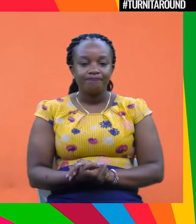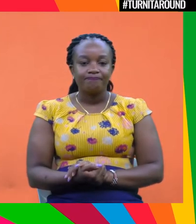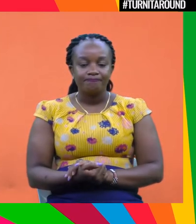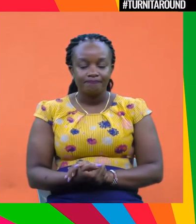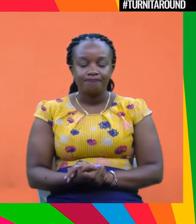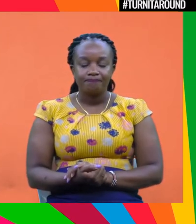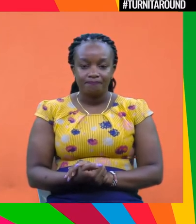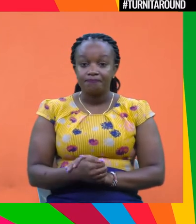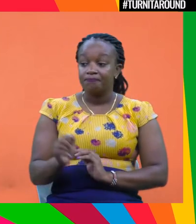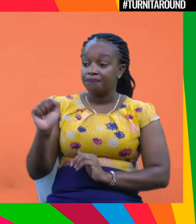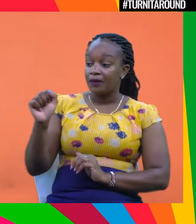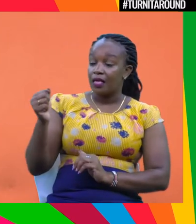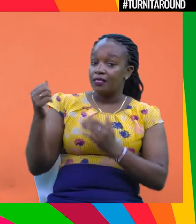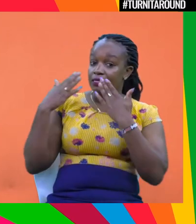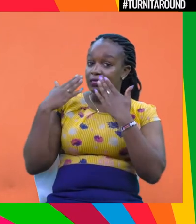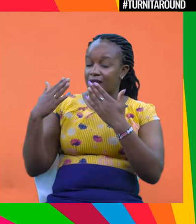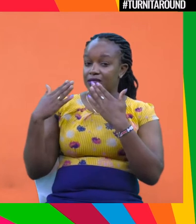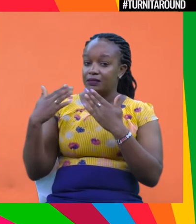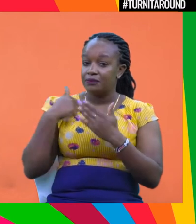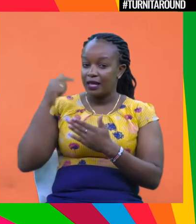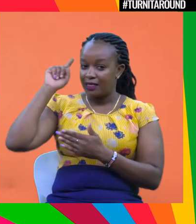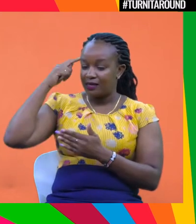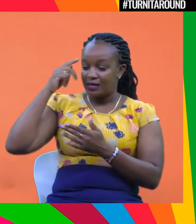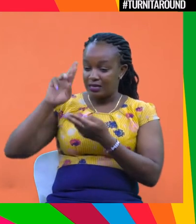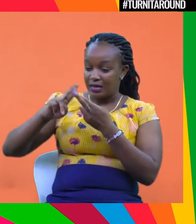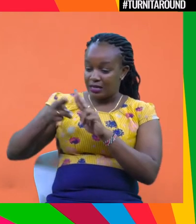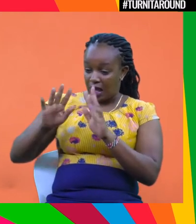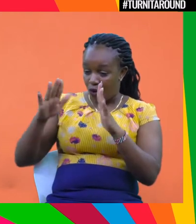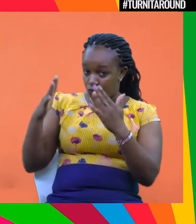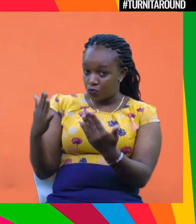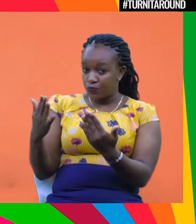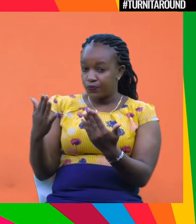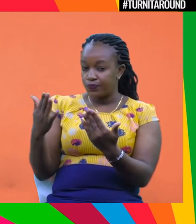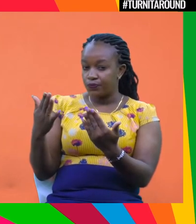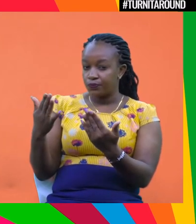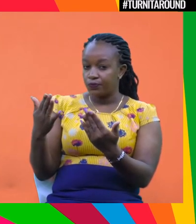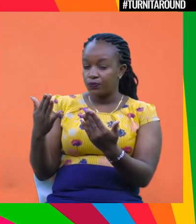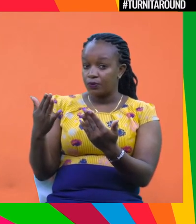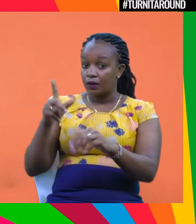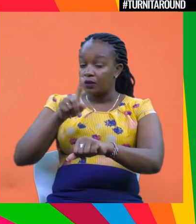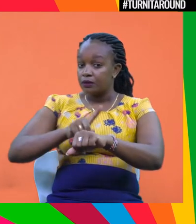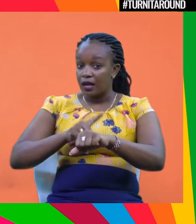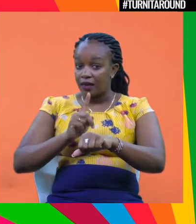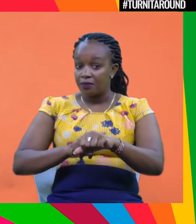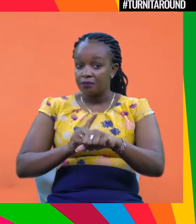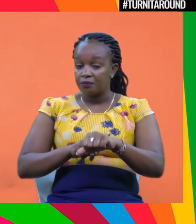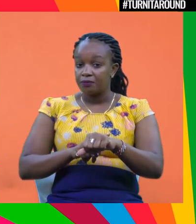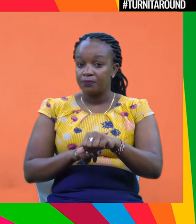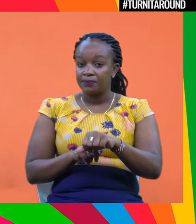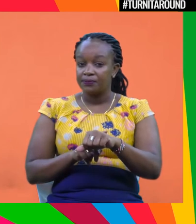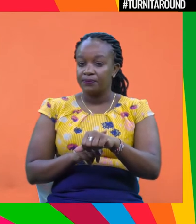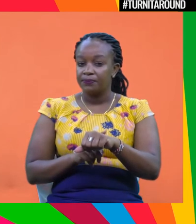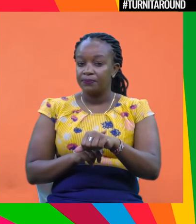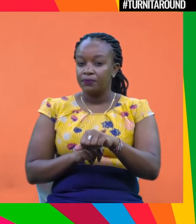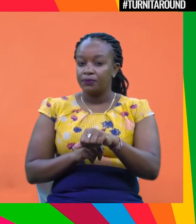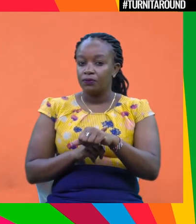Yeah, thanks. Thanks, Yvonne. I think this relates and takes off from what both Tristan and Ken said that